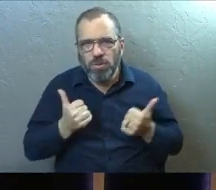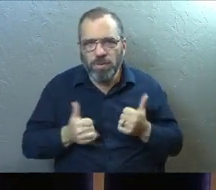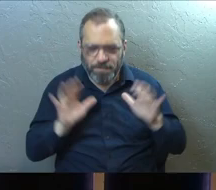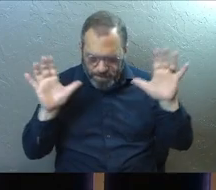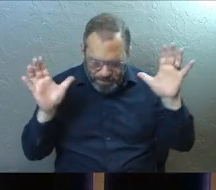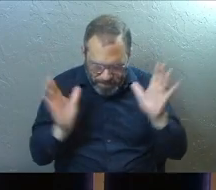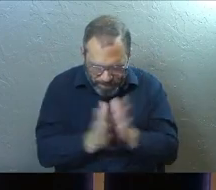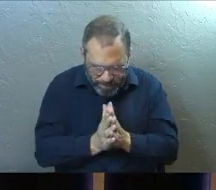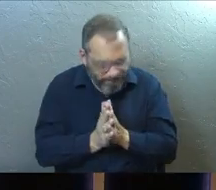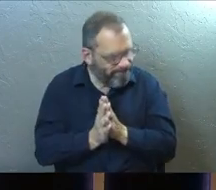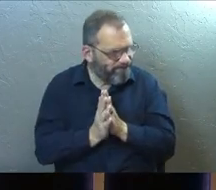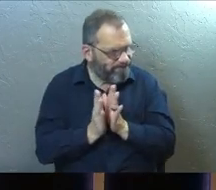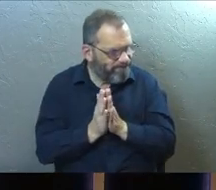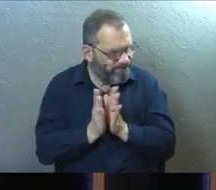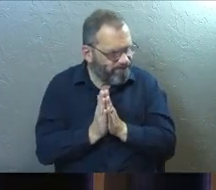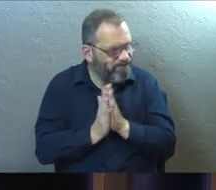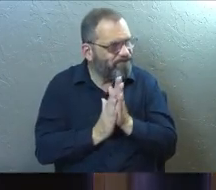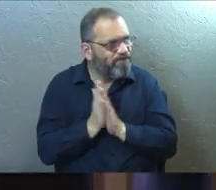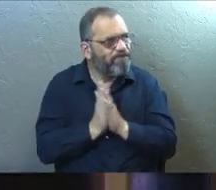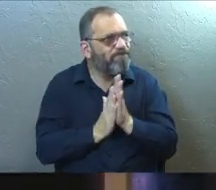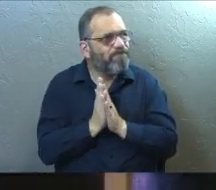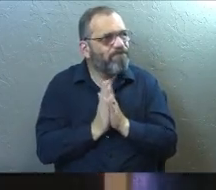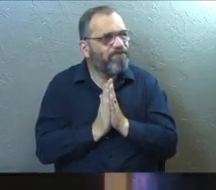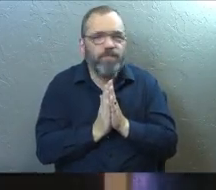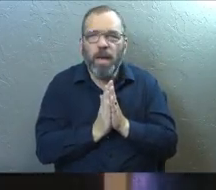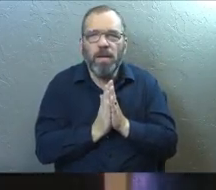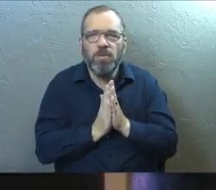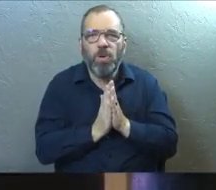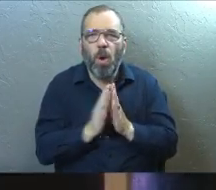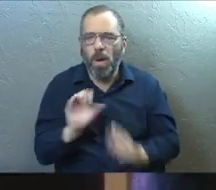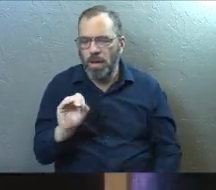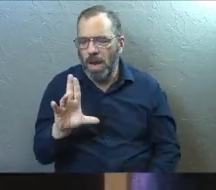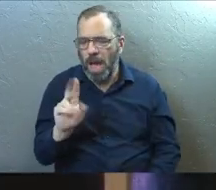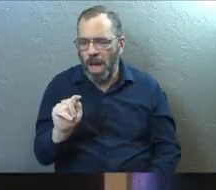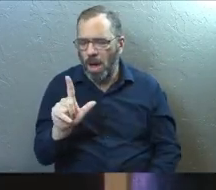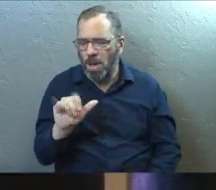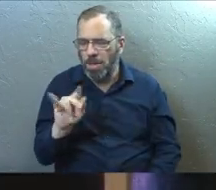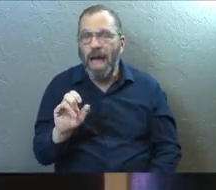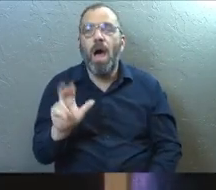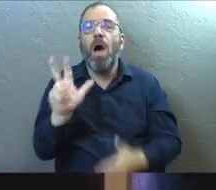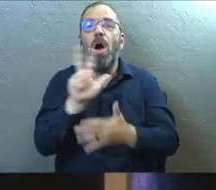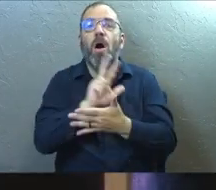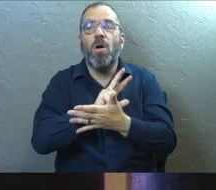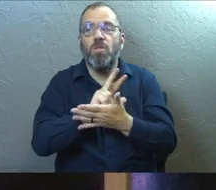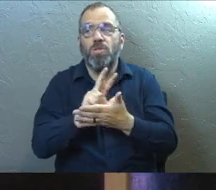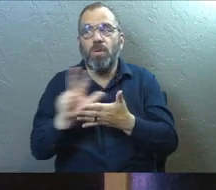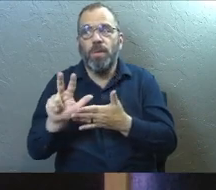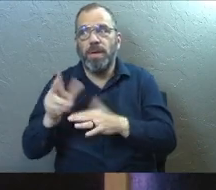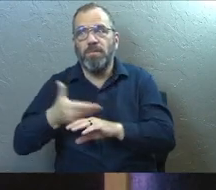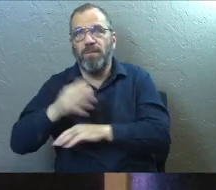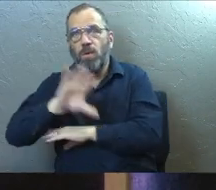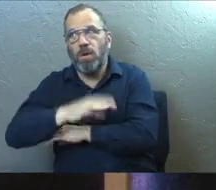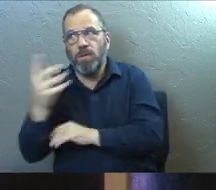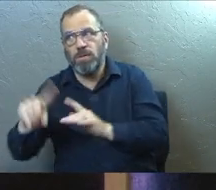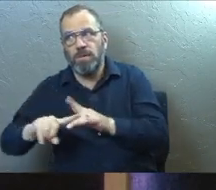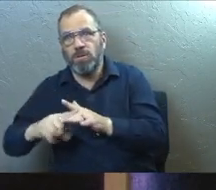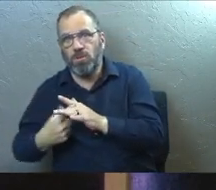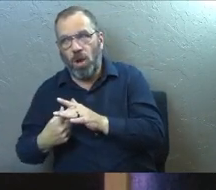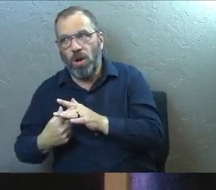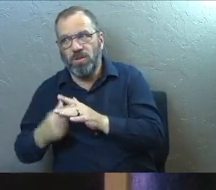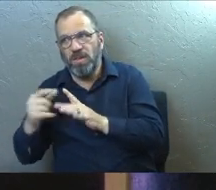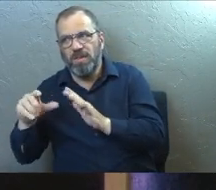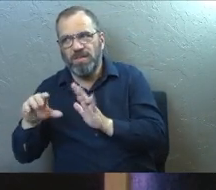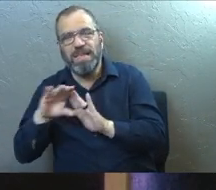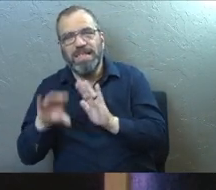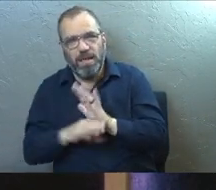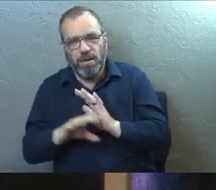So I'd put a little, um, outline together. We had, we got three weeks before the Christmas series starts, put a little